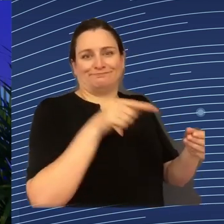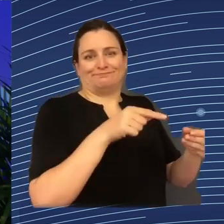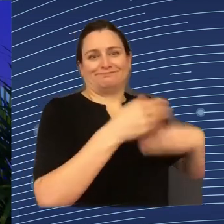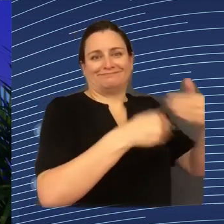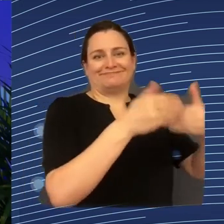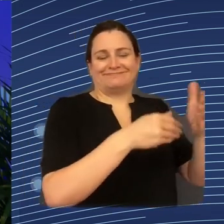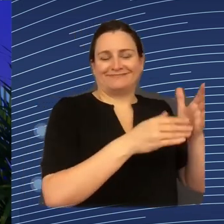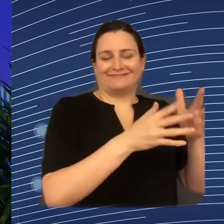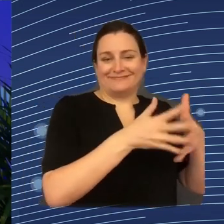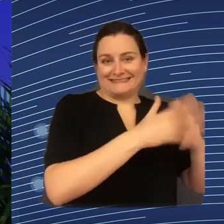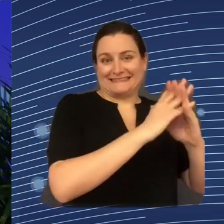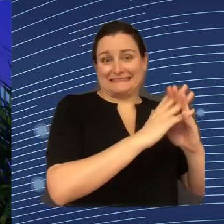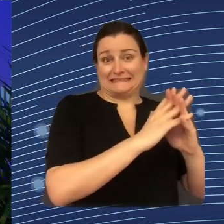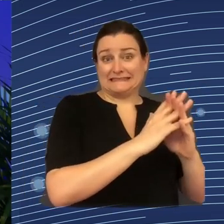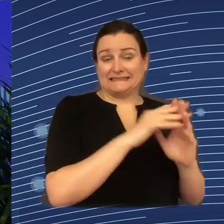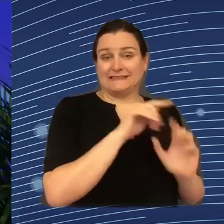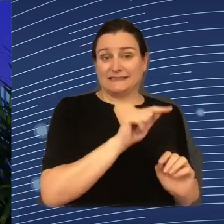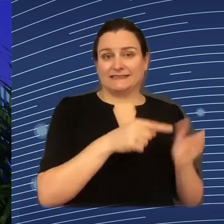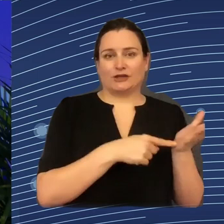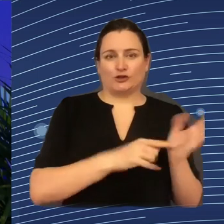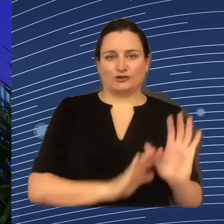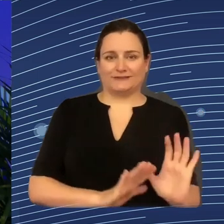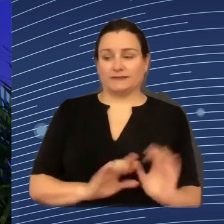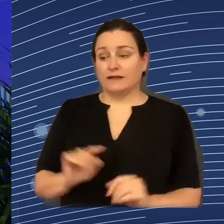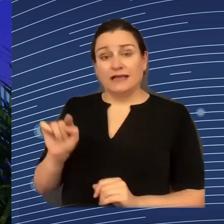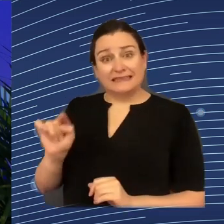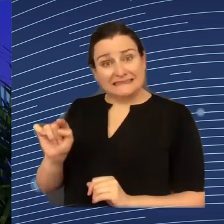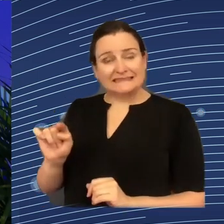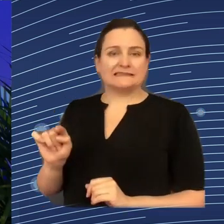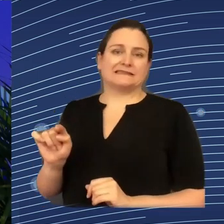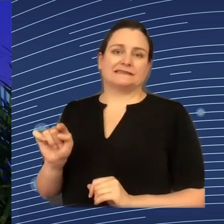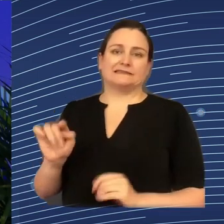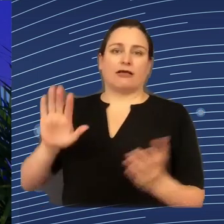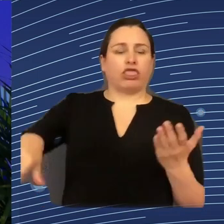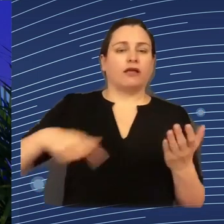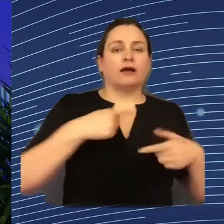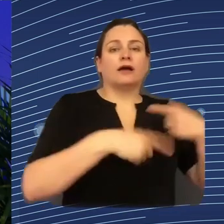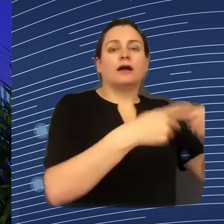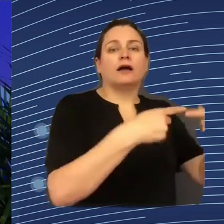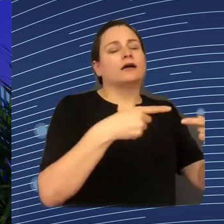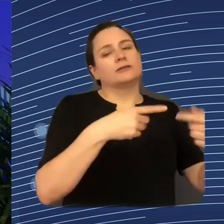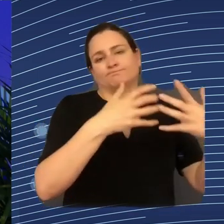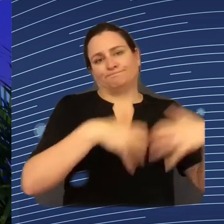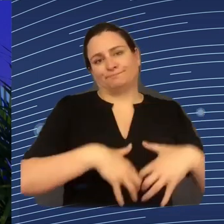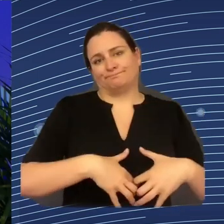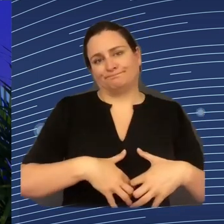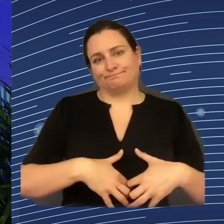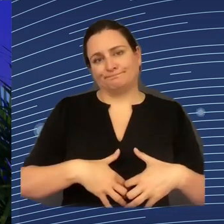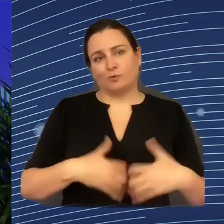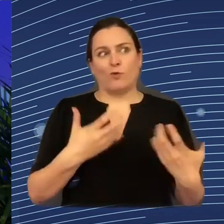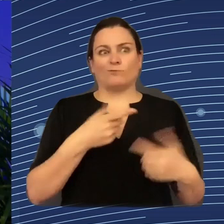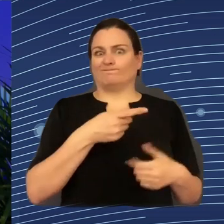That's the real criticality. And for me, one important element that is emerging from all of these conversations is that